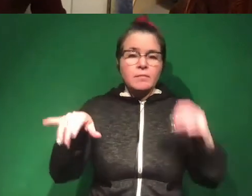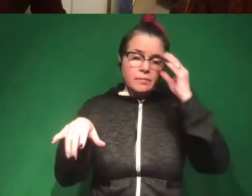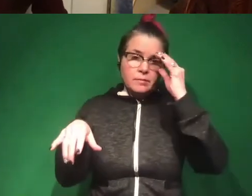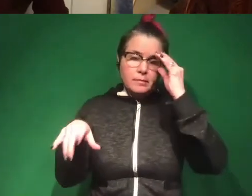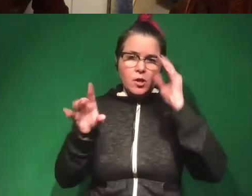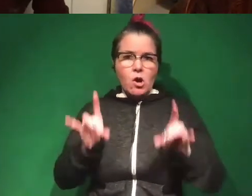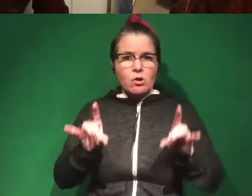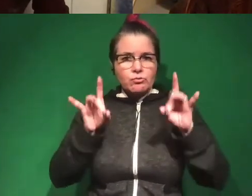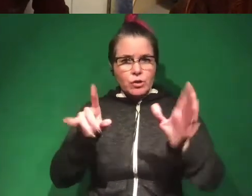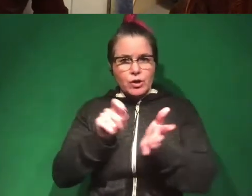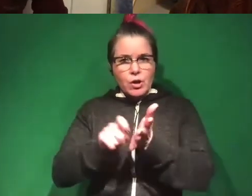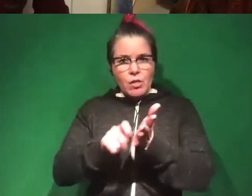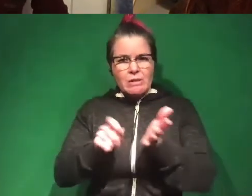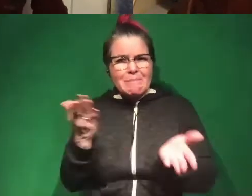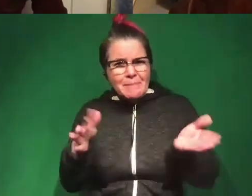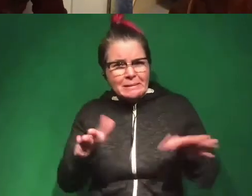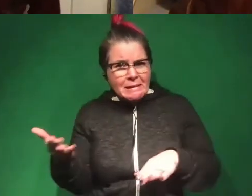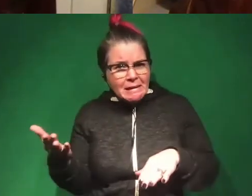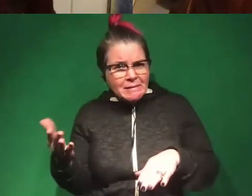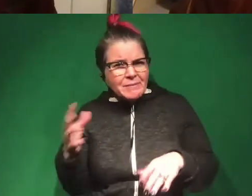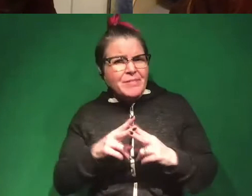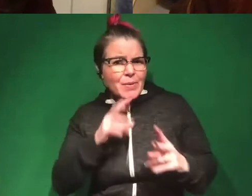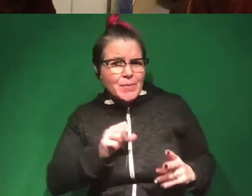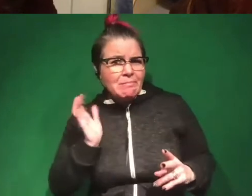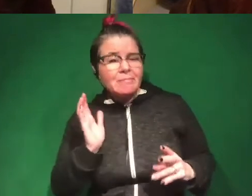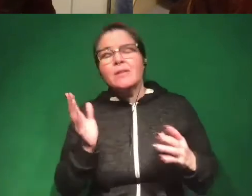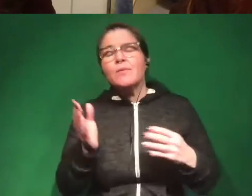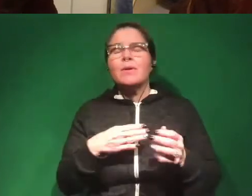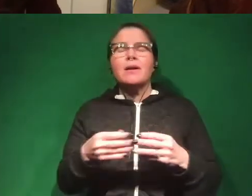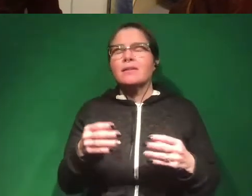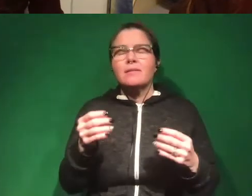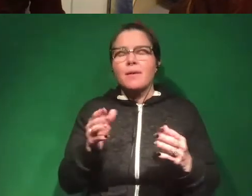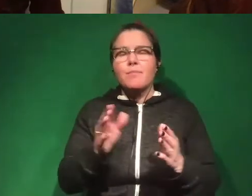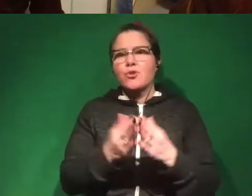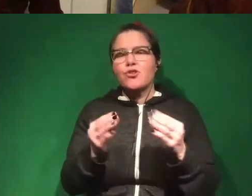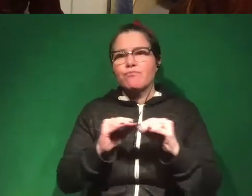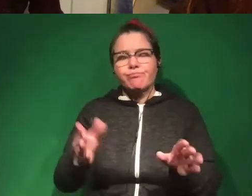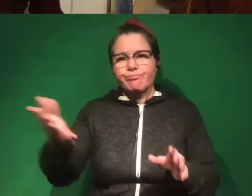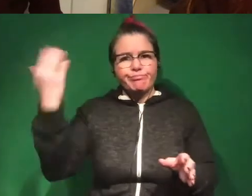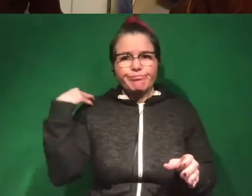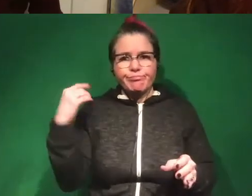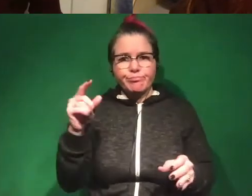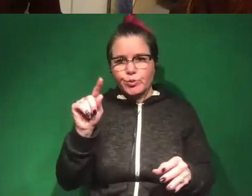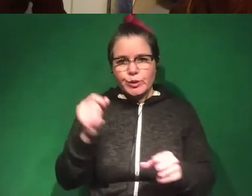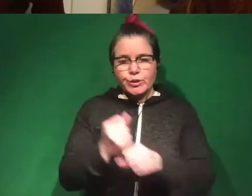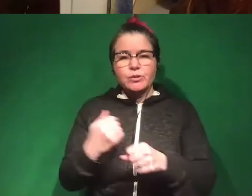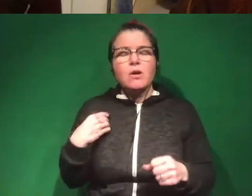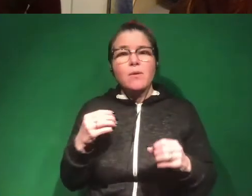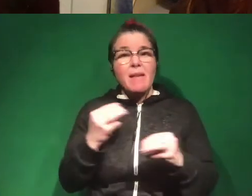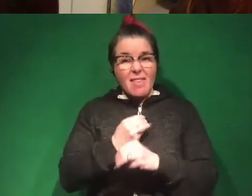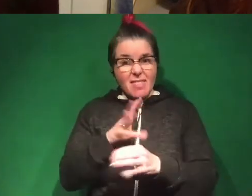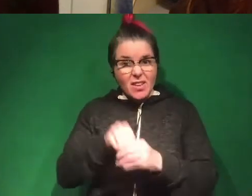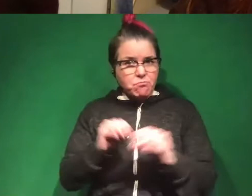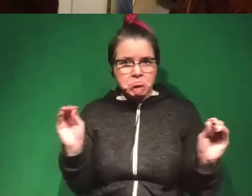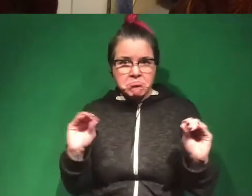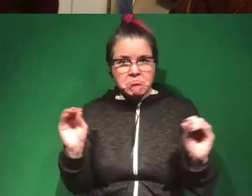Australian. He might be dead. I'm not sure. was very old. Uh, but it's a book that came out decades ago, but it doesn't really have any math in it. But what it